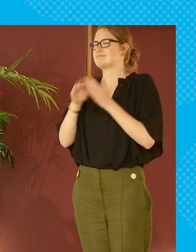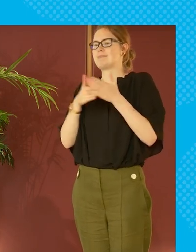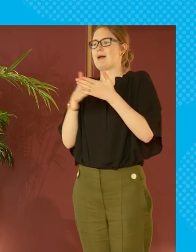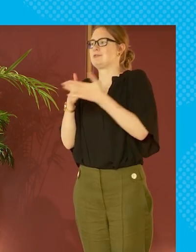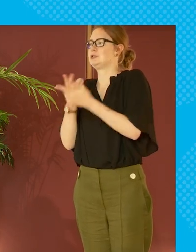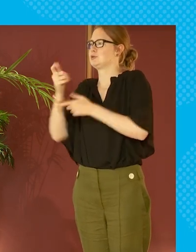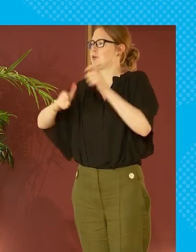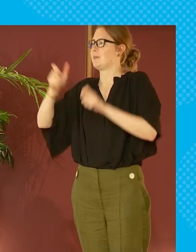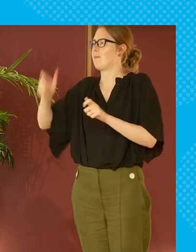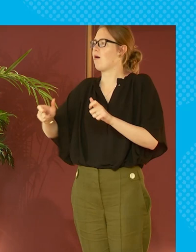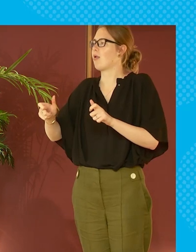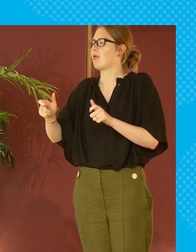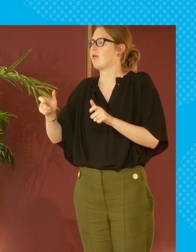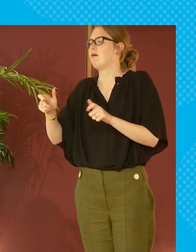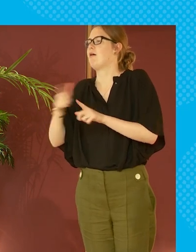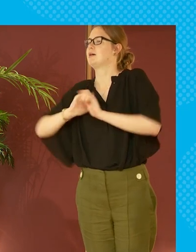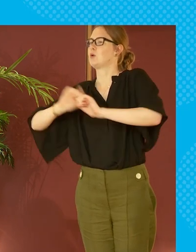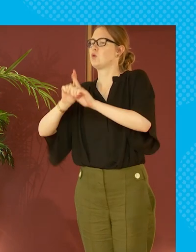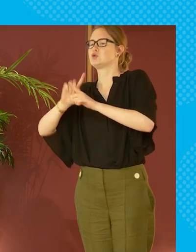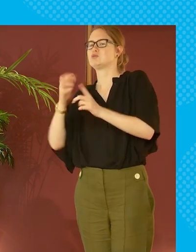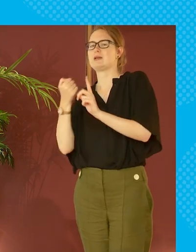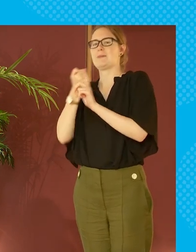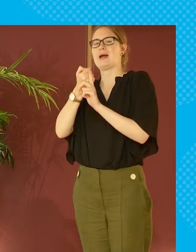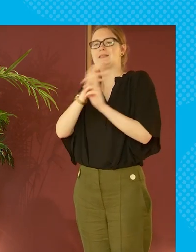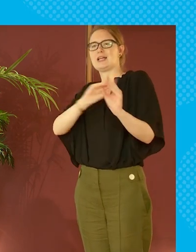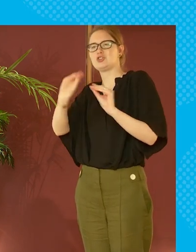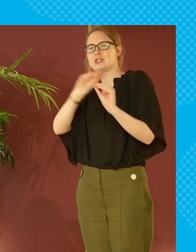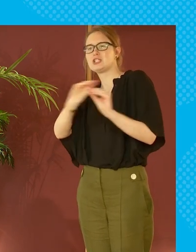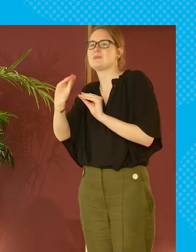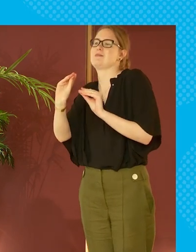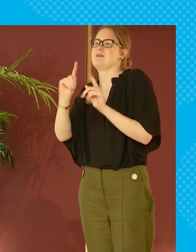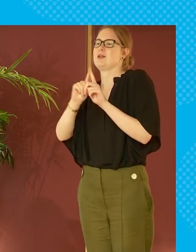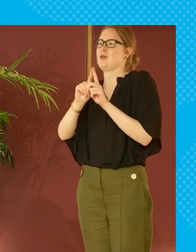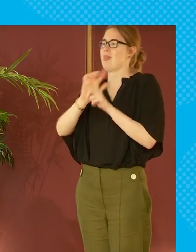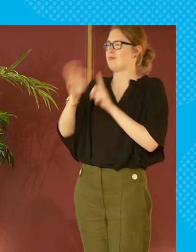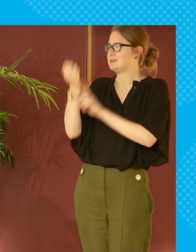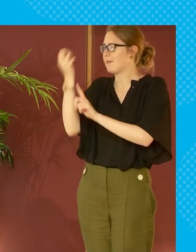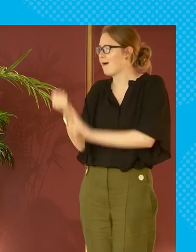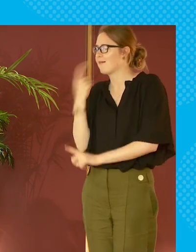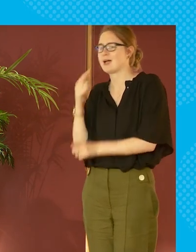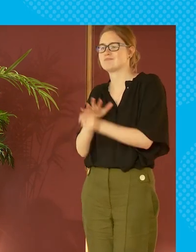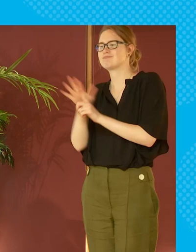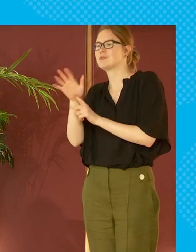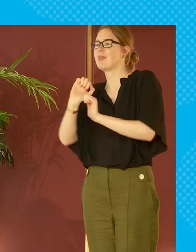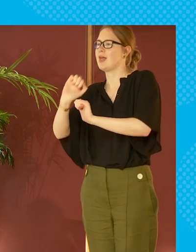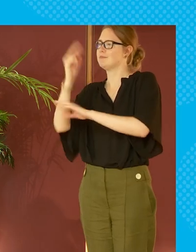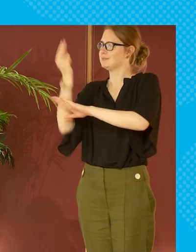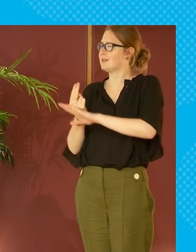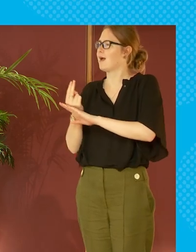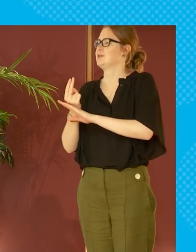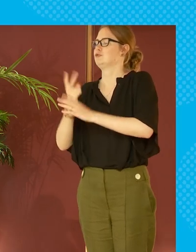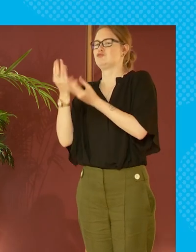it's erecting barriers to accessing support it can impact on educational attainment it can influence the